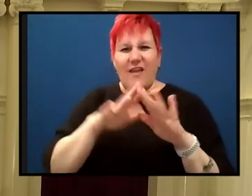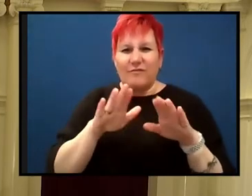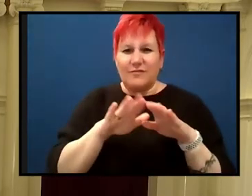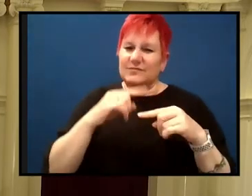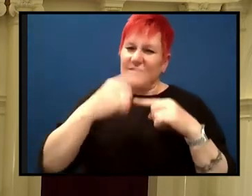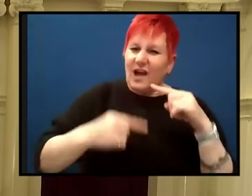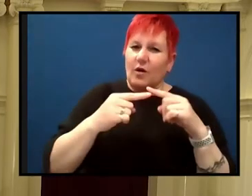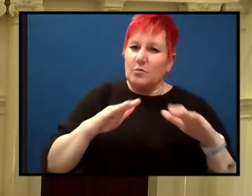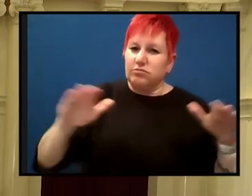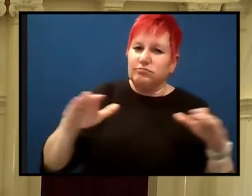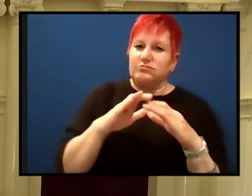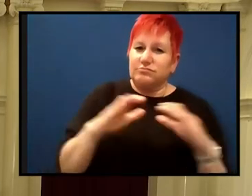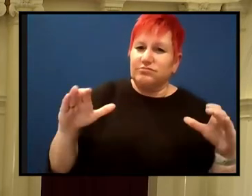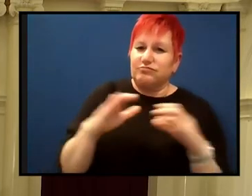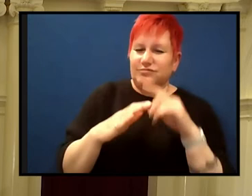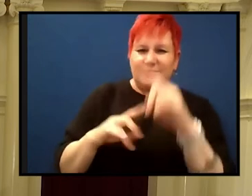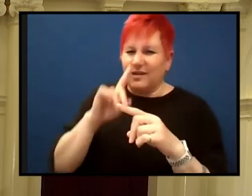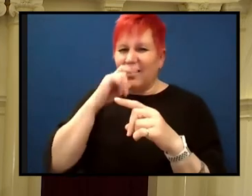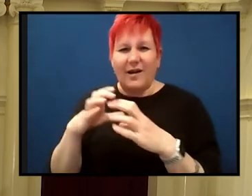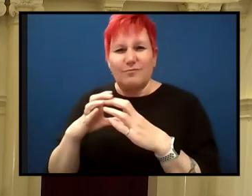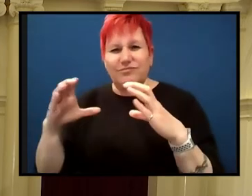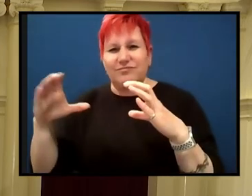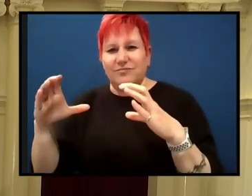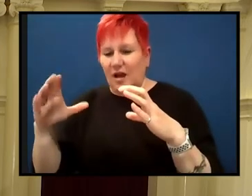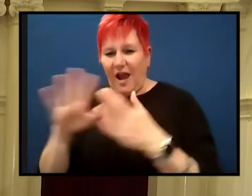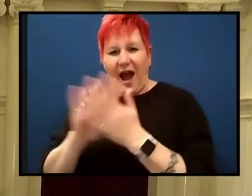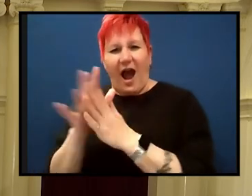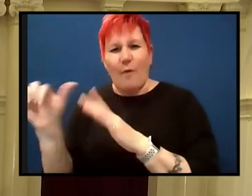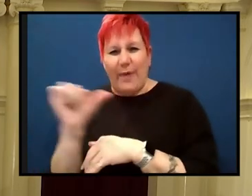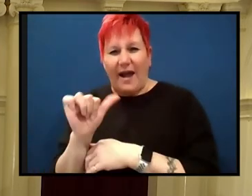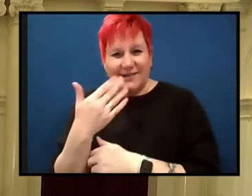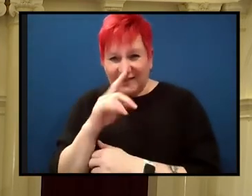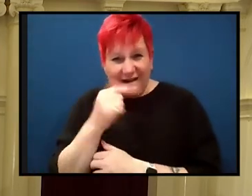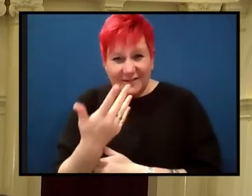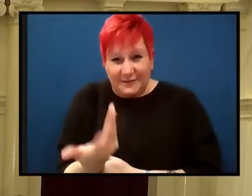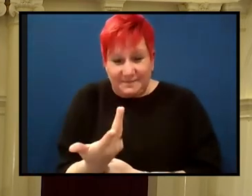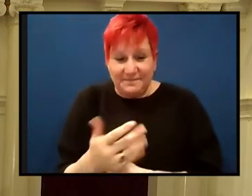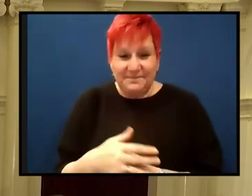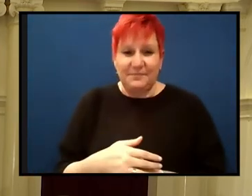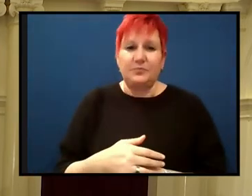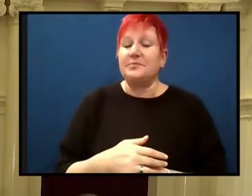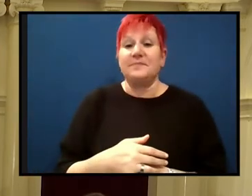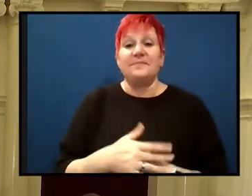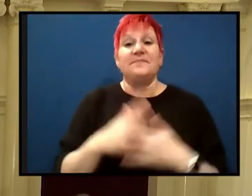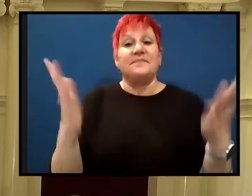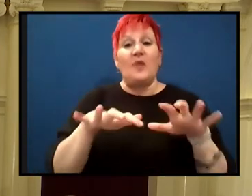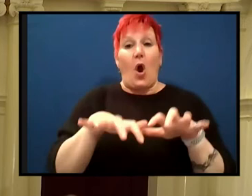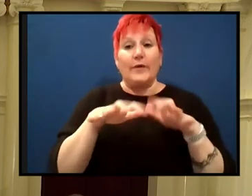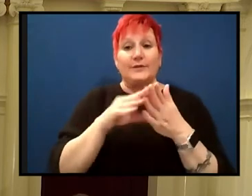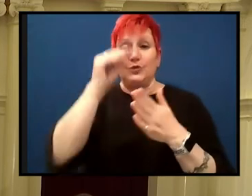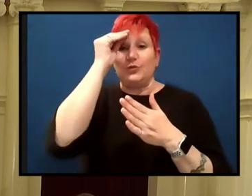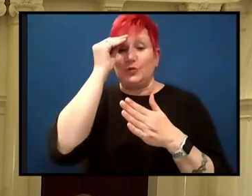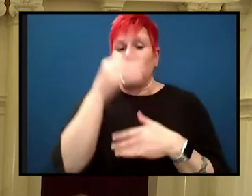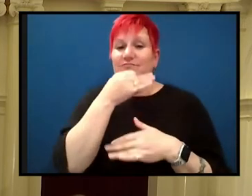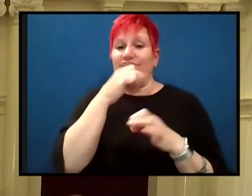A great question, Cassius. We're going to hear from Sarah now. Sarah, let's have your question. Hello. Um, my